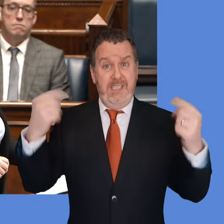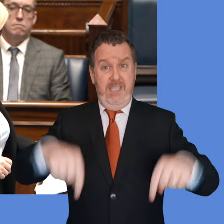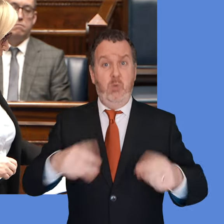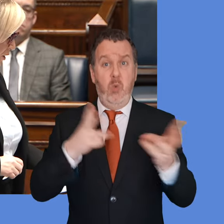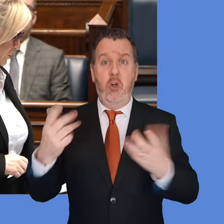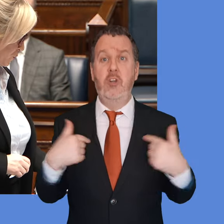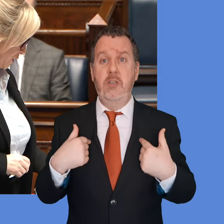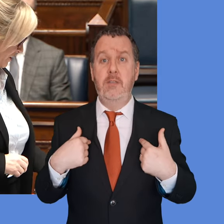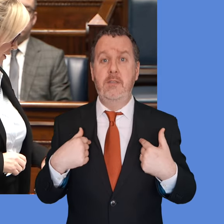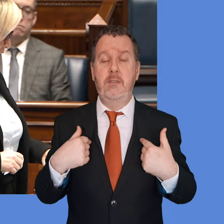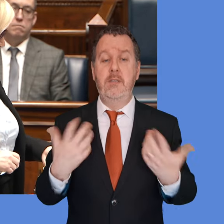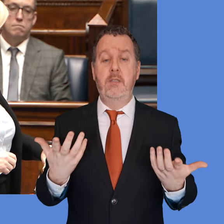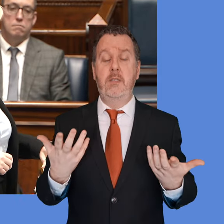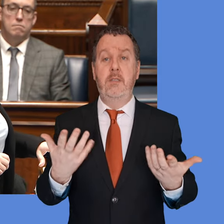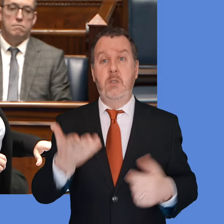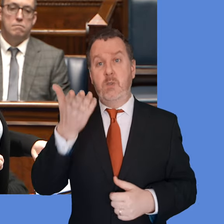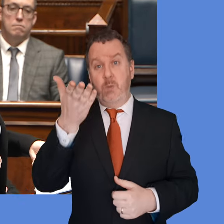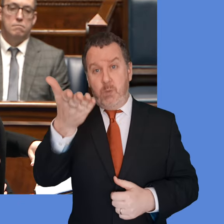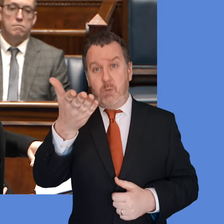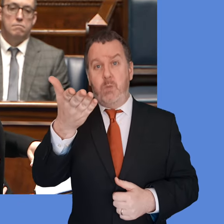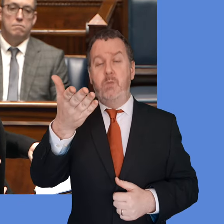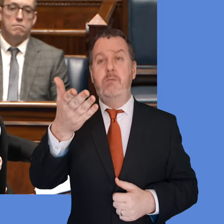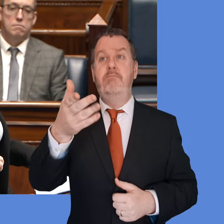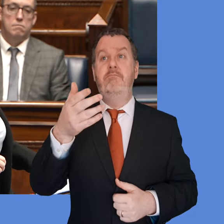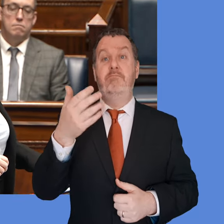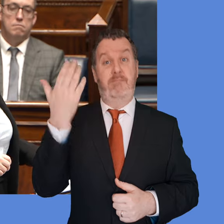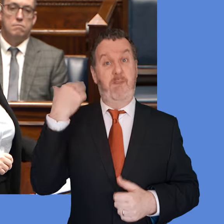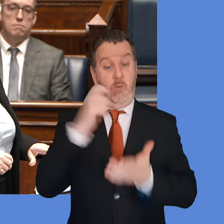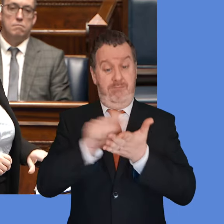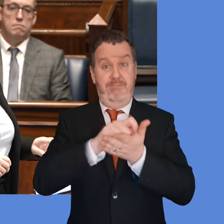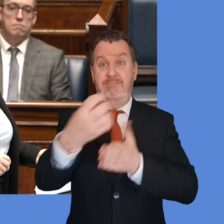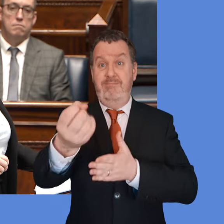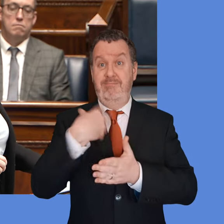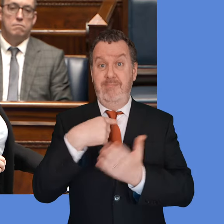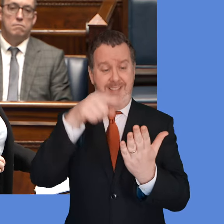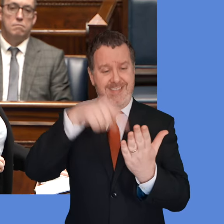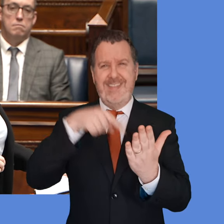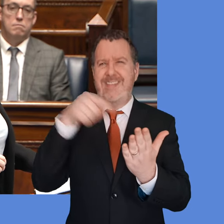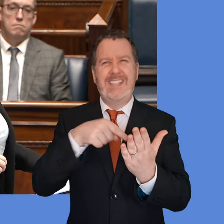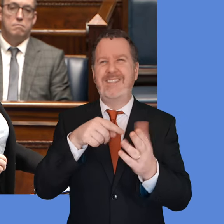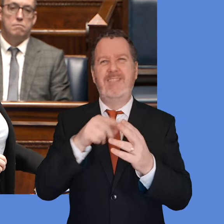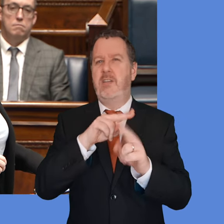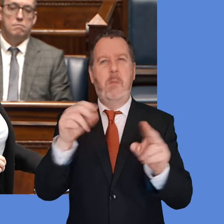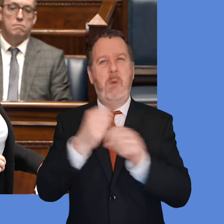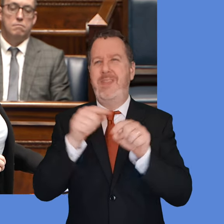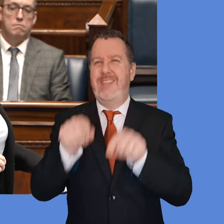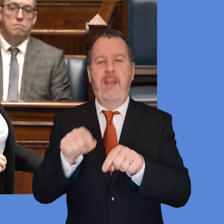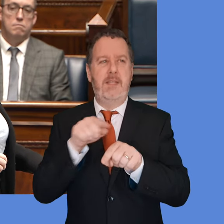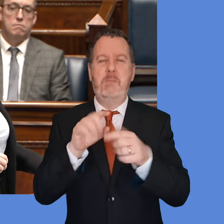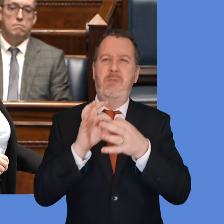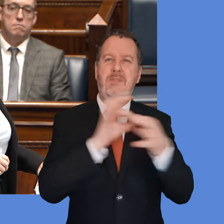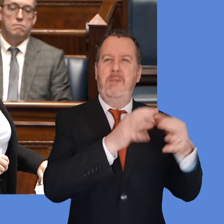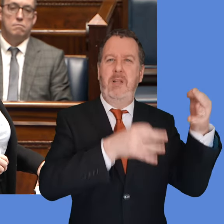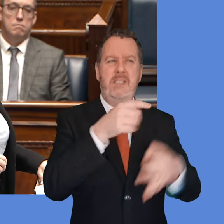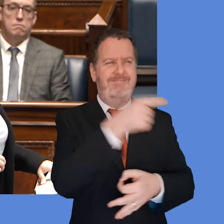office. We are here to work, and I think that the issue which the Member has written to us on is